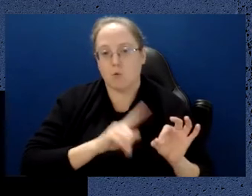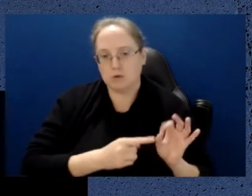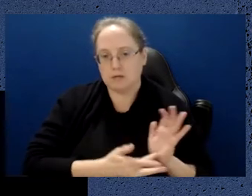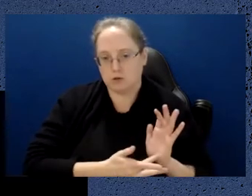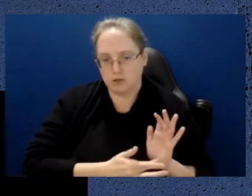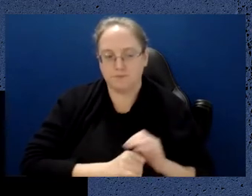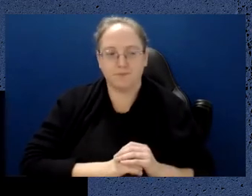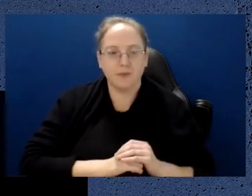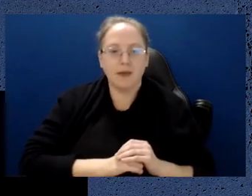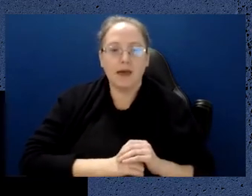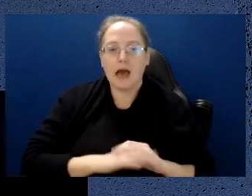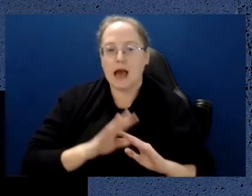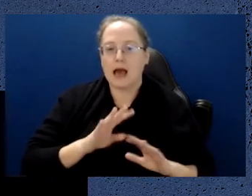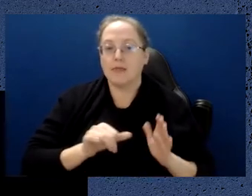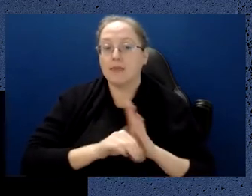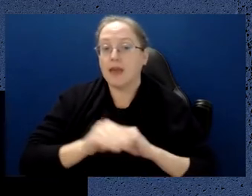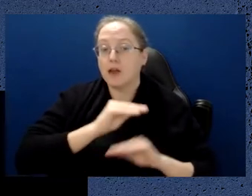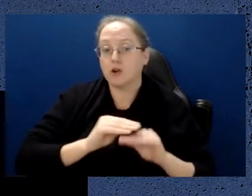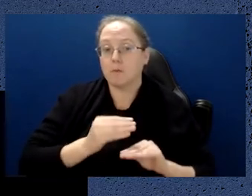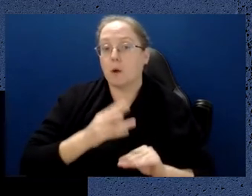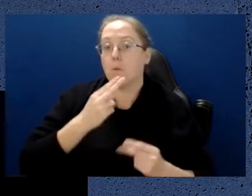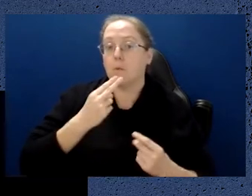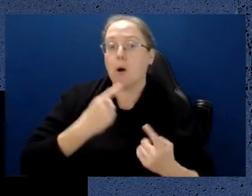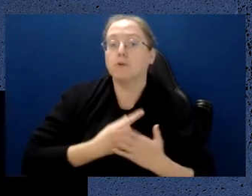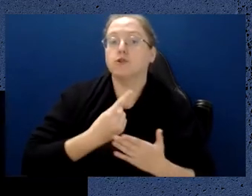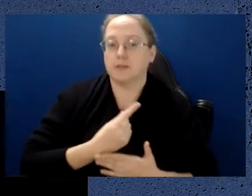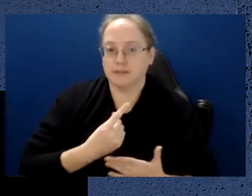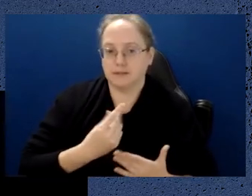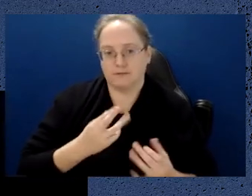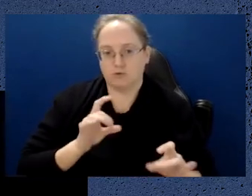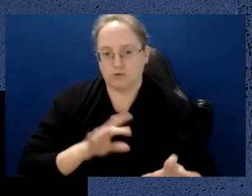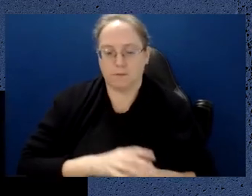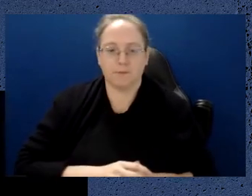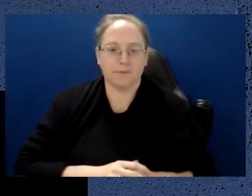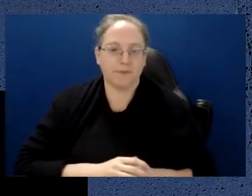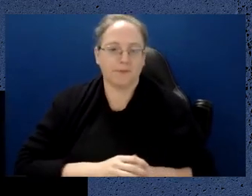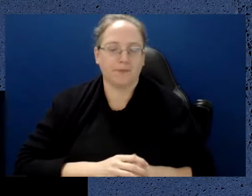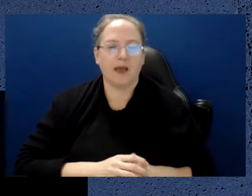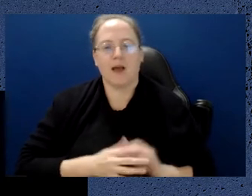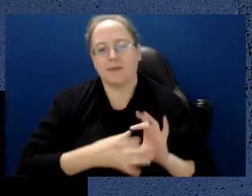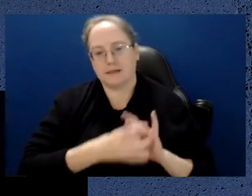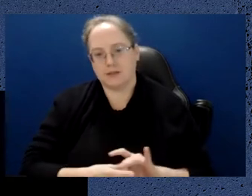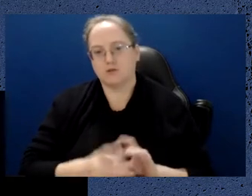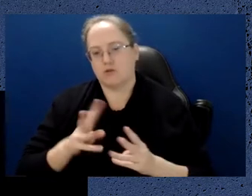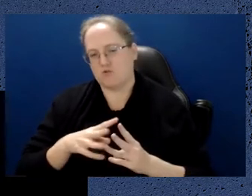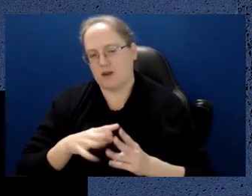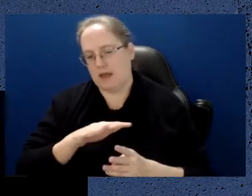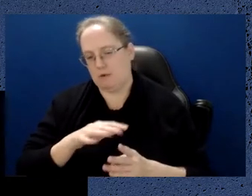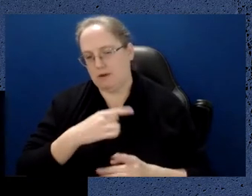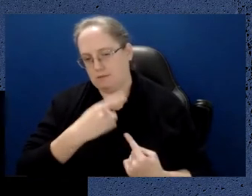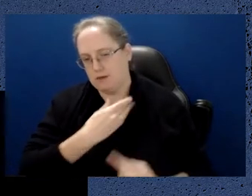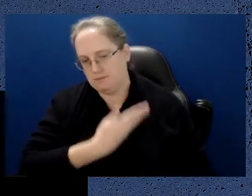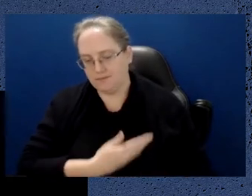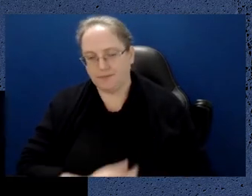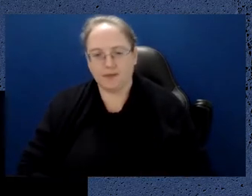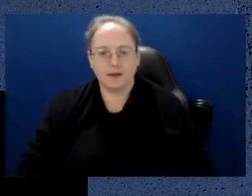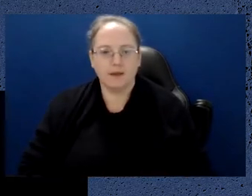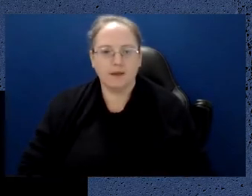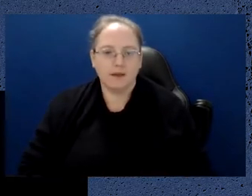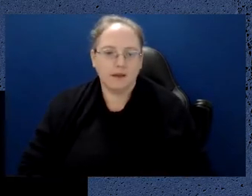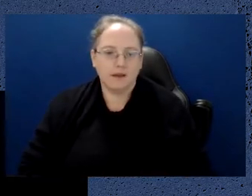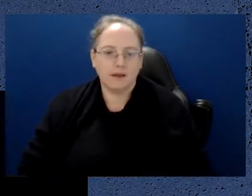economic opportunity for Australia. And this split into the three areas there. And it's very interesting to see the relative